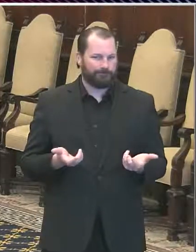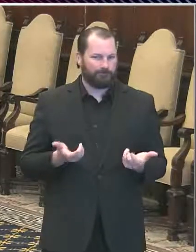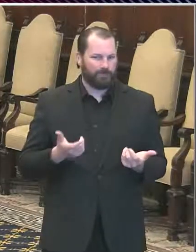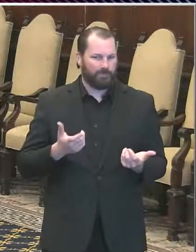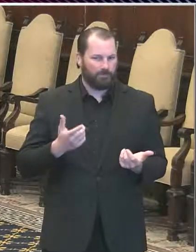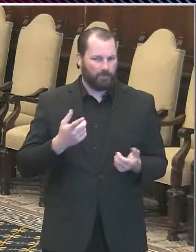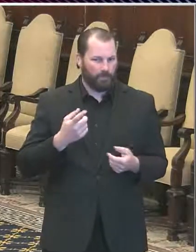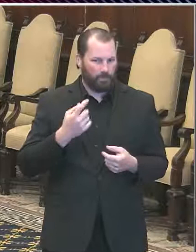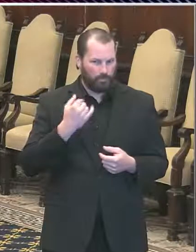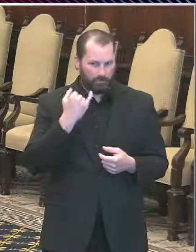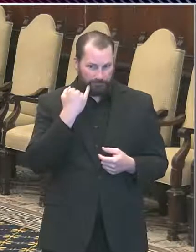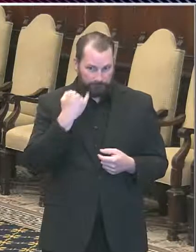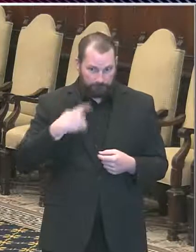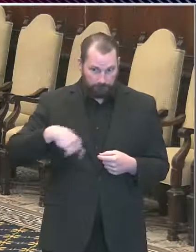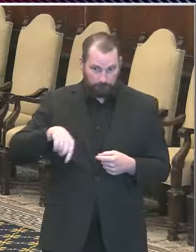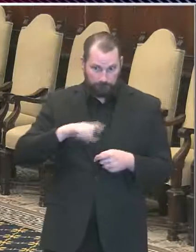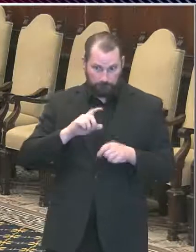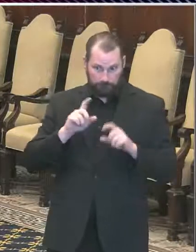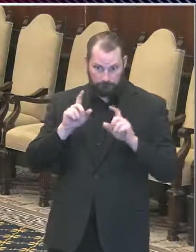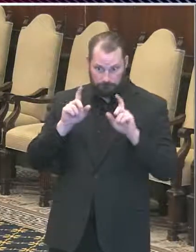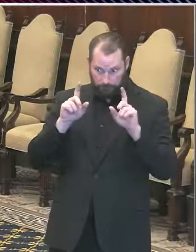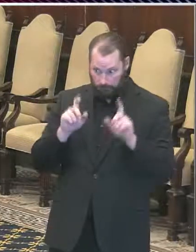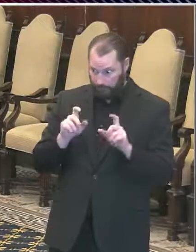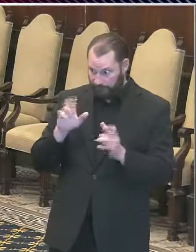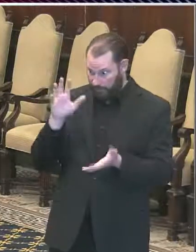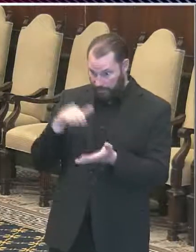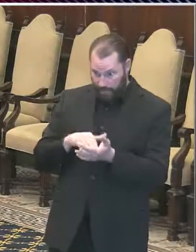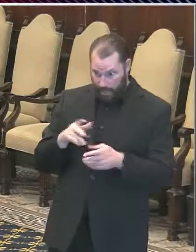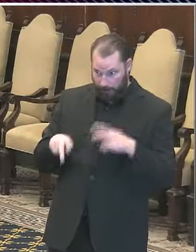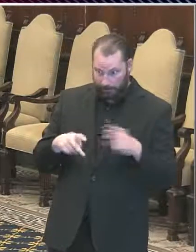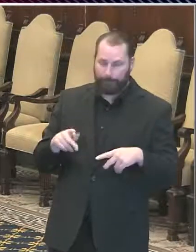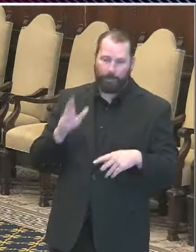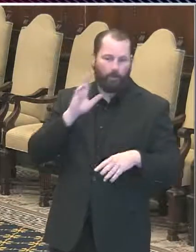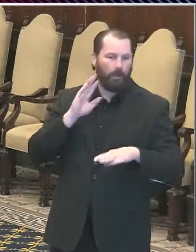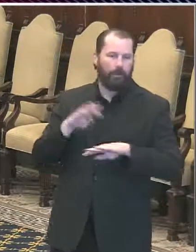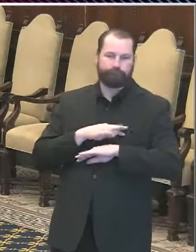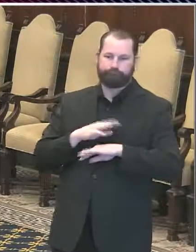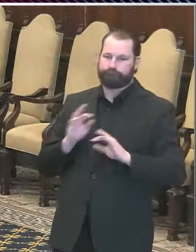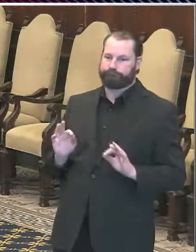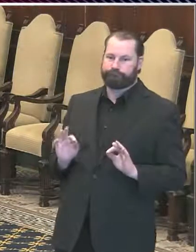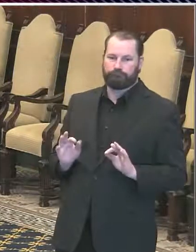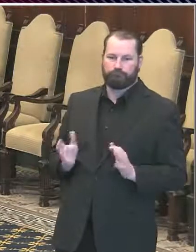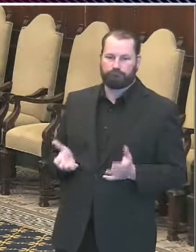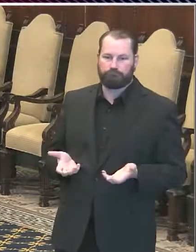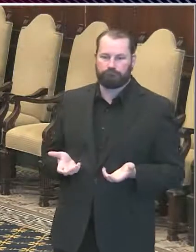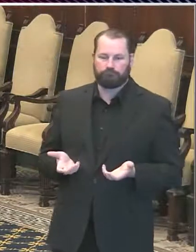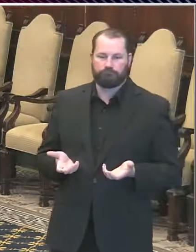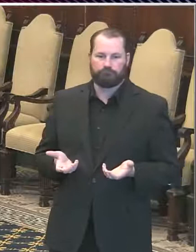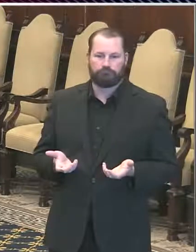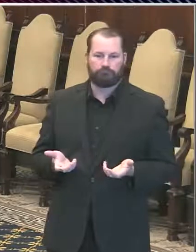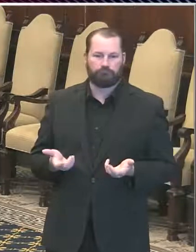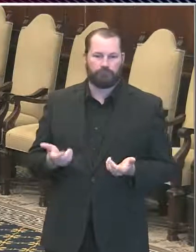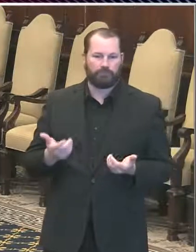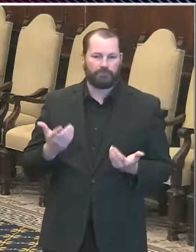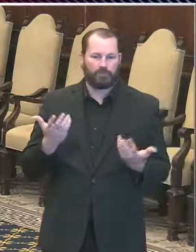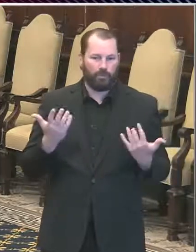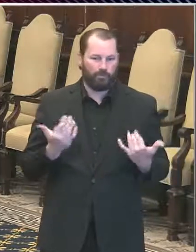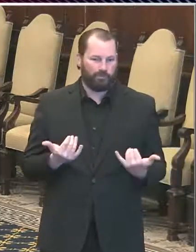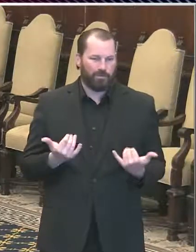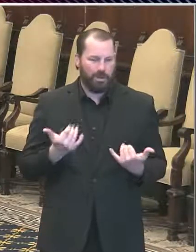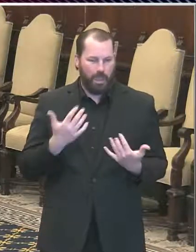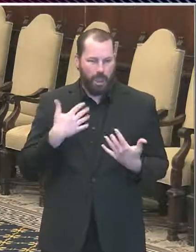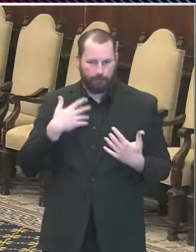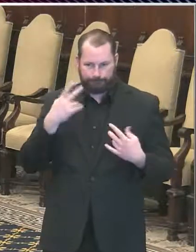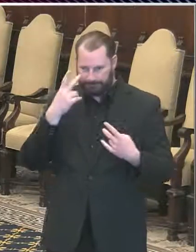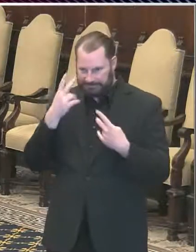There may be certain categories of people who don't have symptoms that we would recommend testing in the future. For example, people who really feel that they've been exposed to